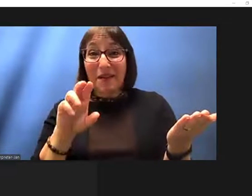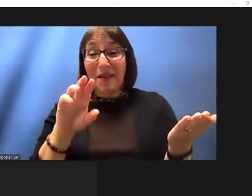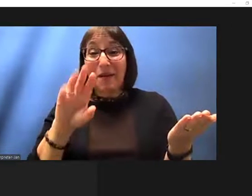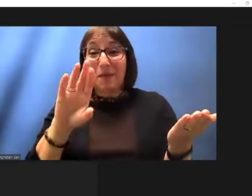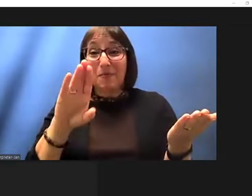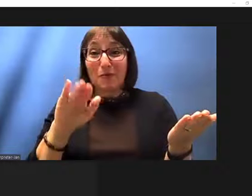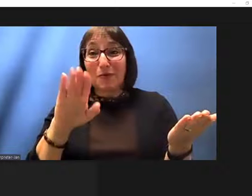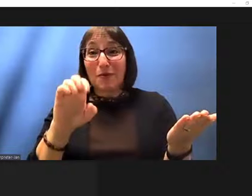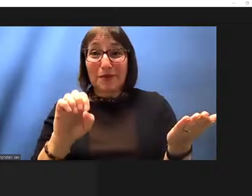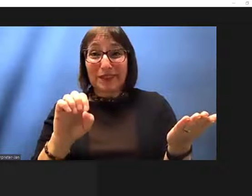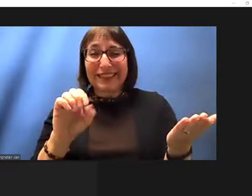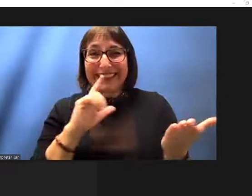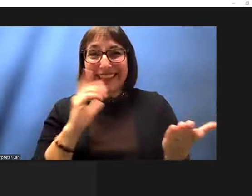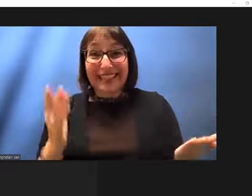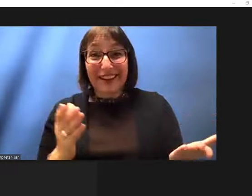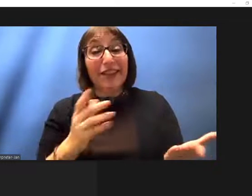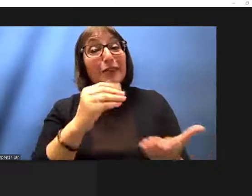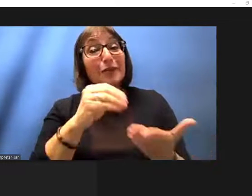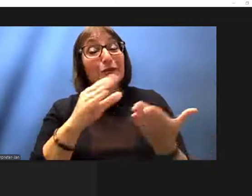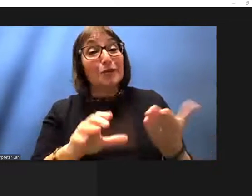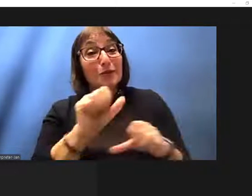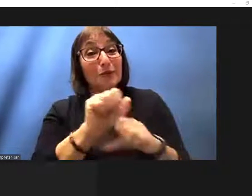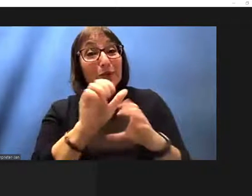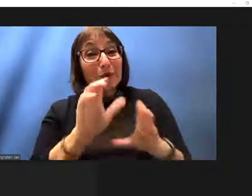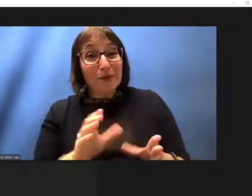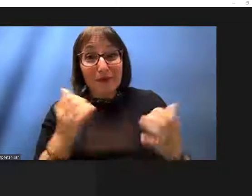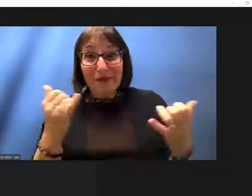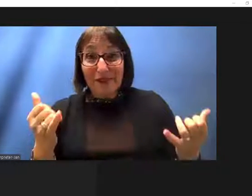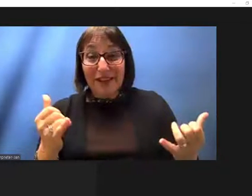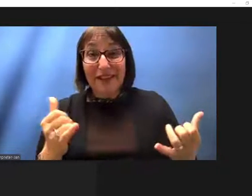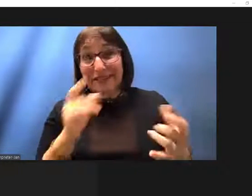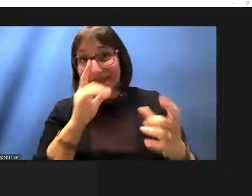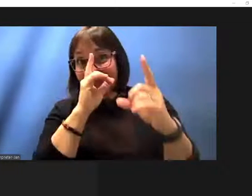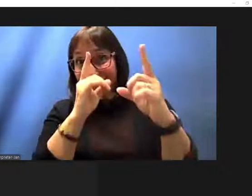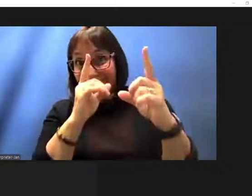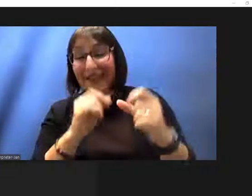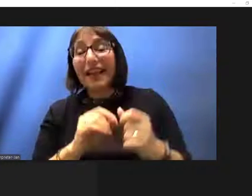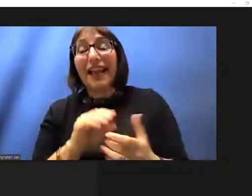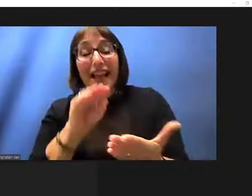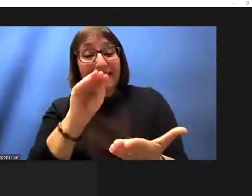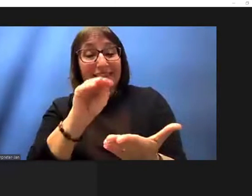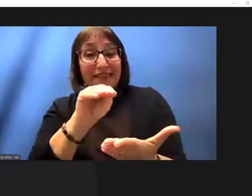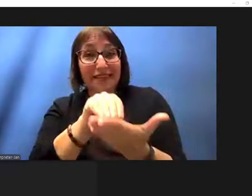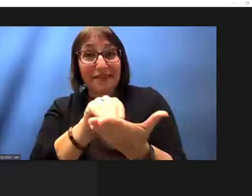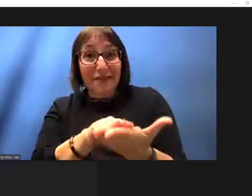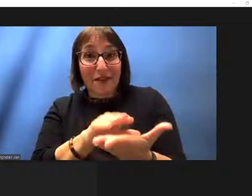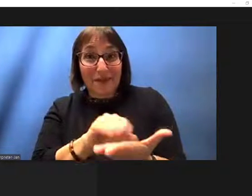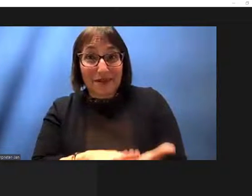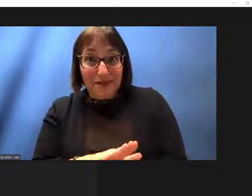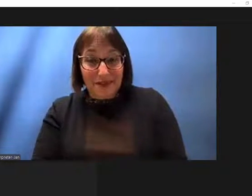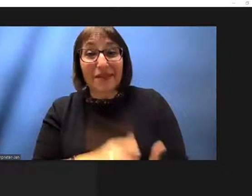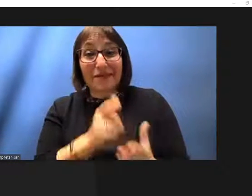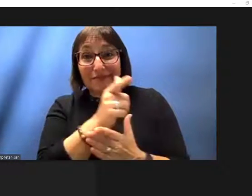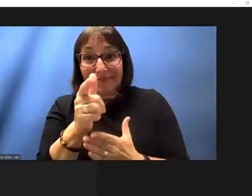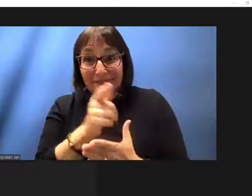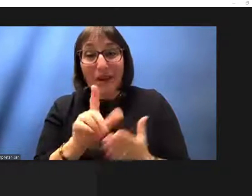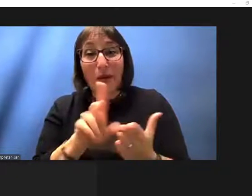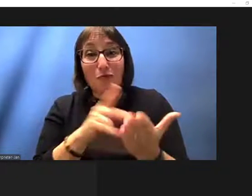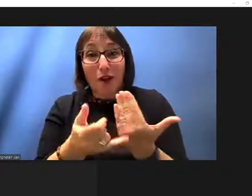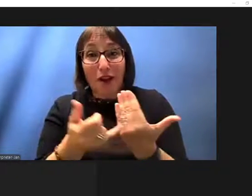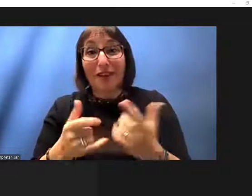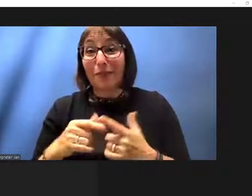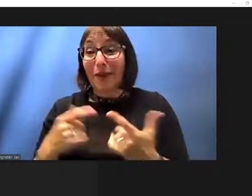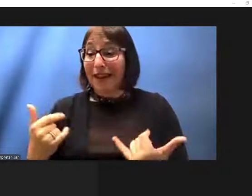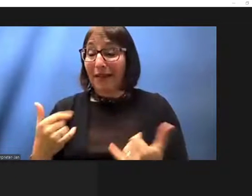because he's a student worker right now working on a documentation project that we just started we're in the third year